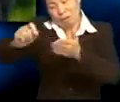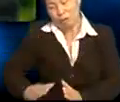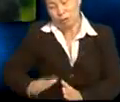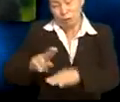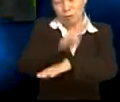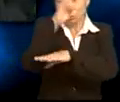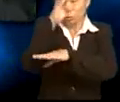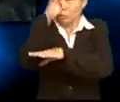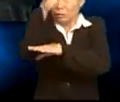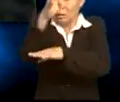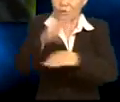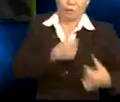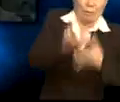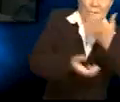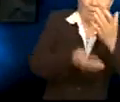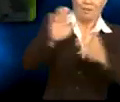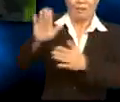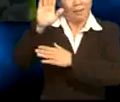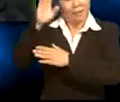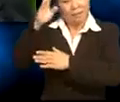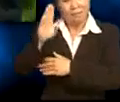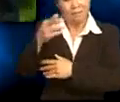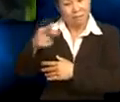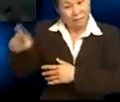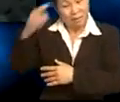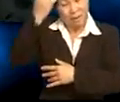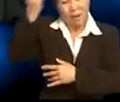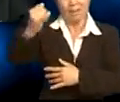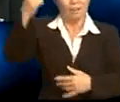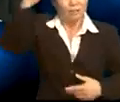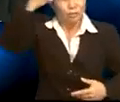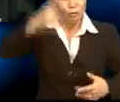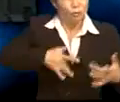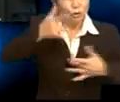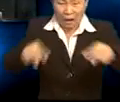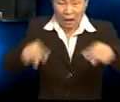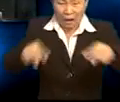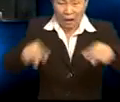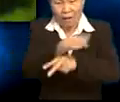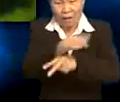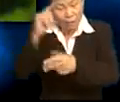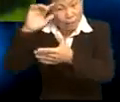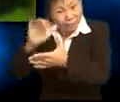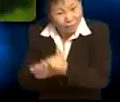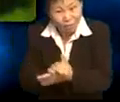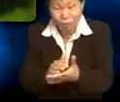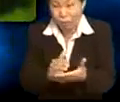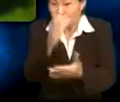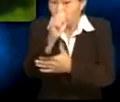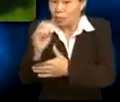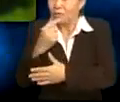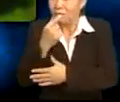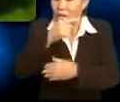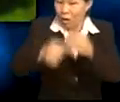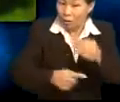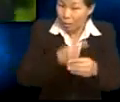it so creatively to express their ideas, thoughts, feelings, values, and beliefs. So, why don't you